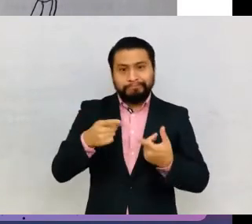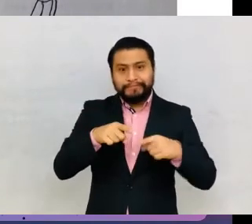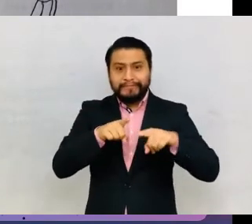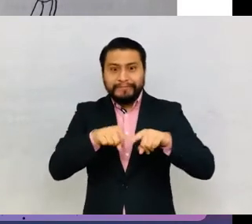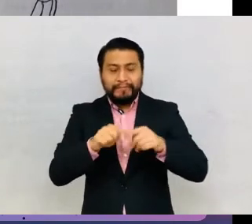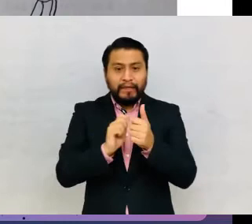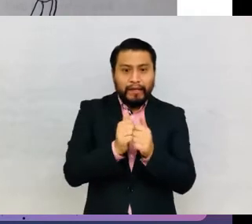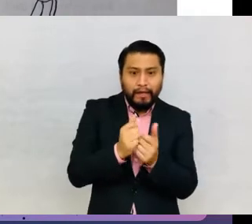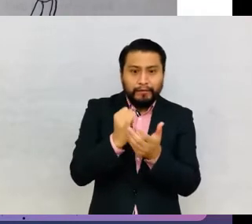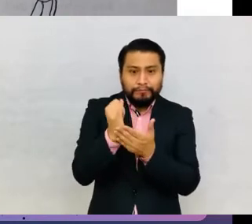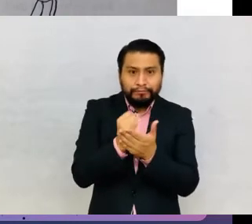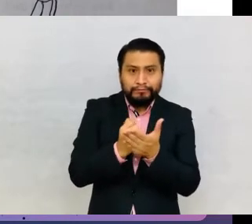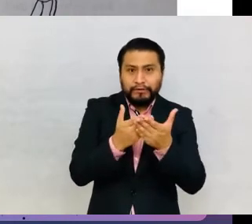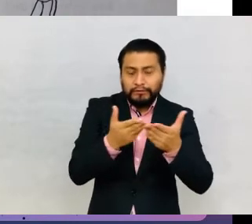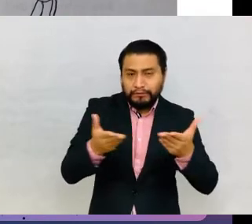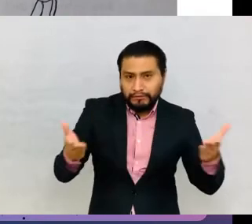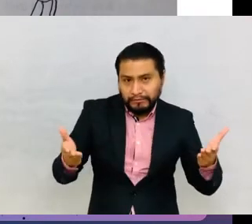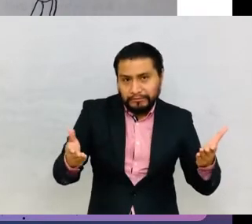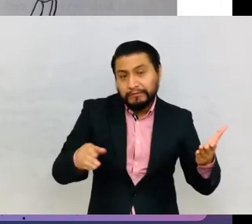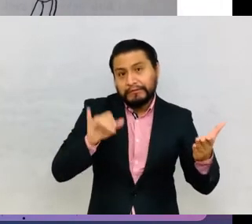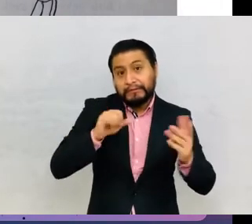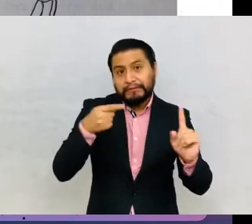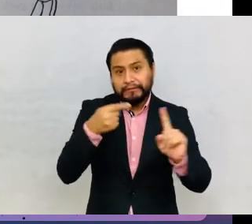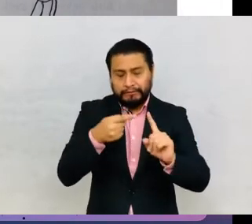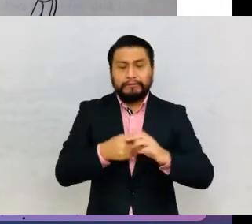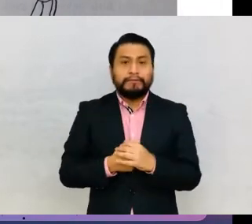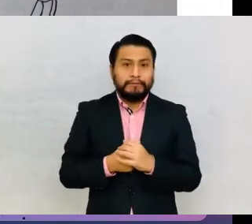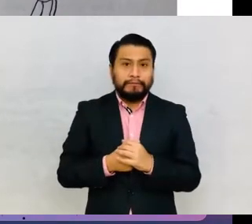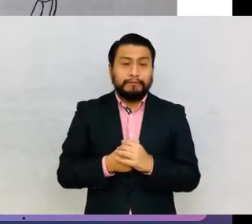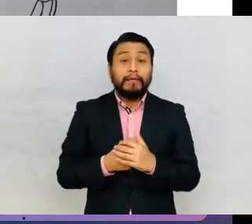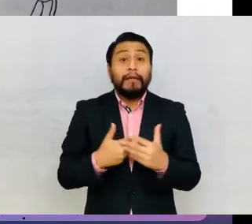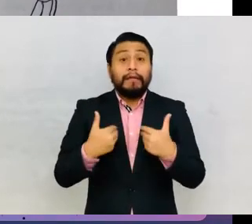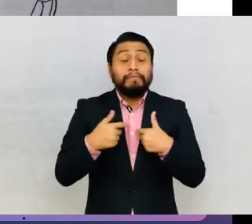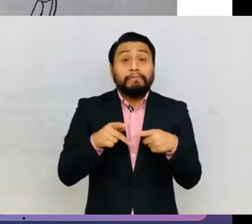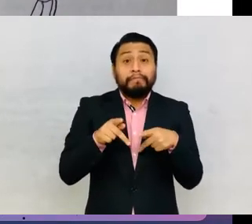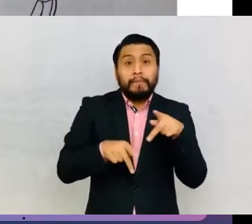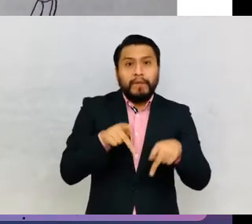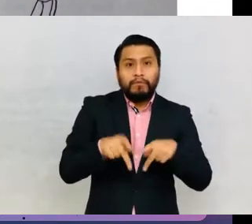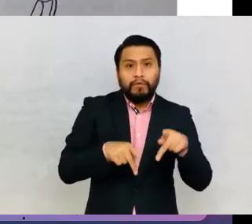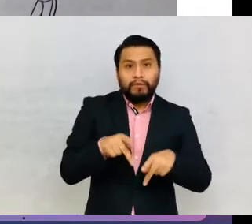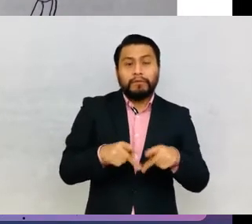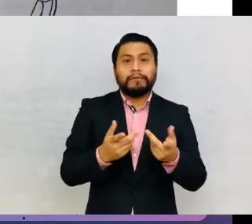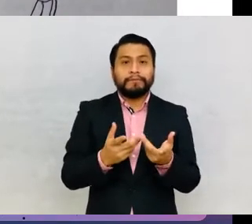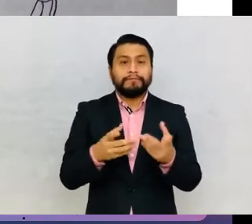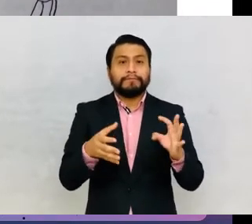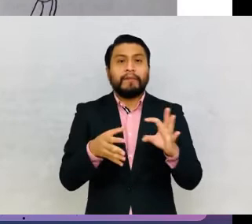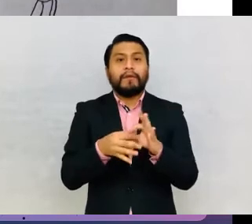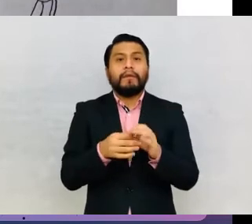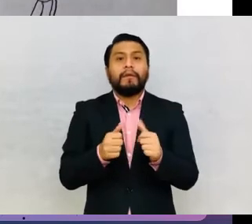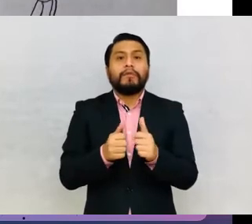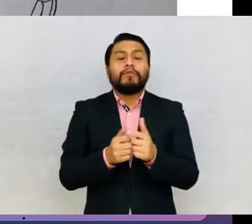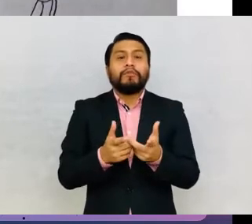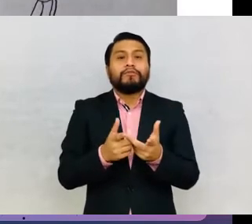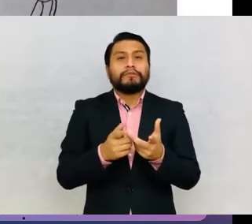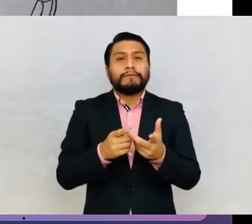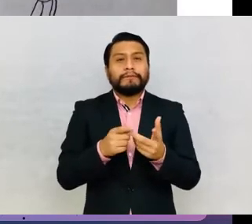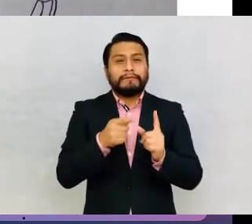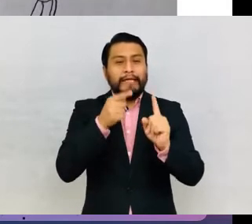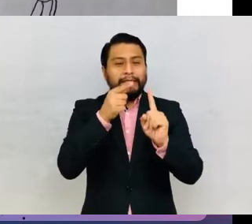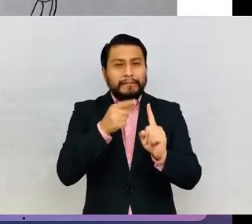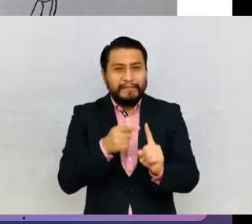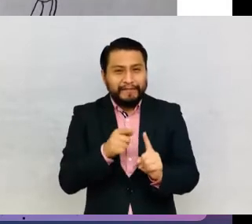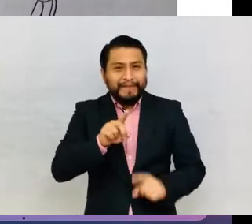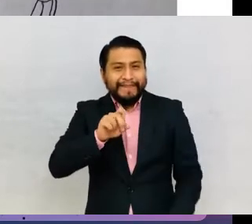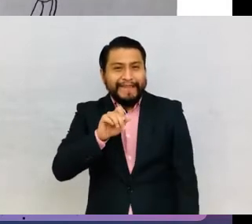the objects, in this case, this one, and the people, according to the details